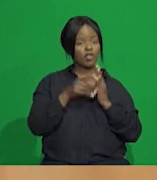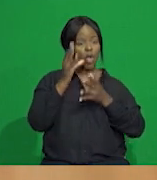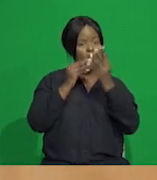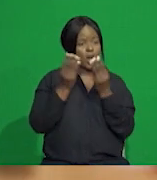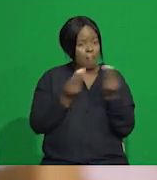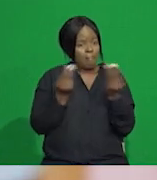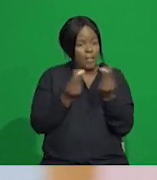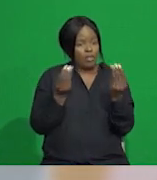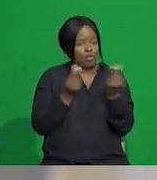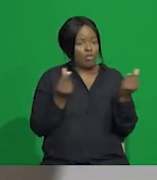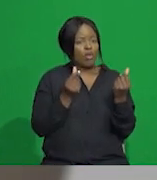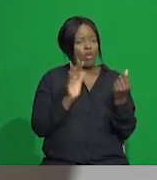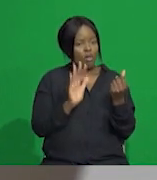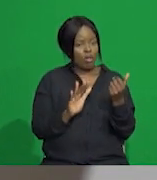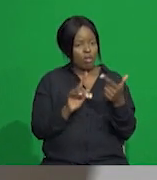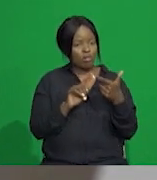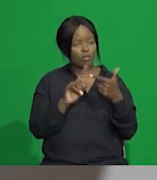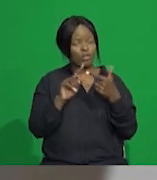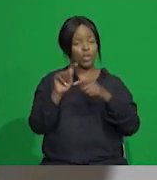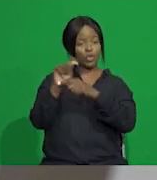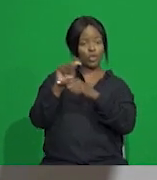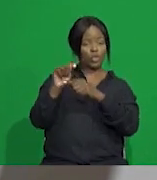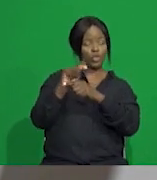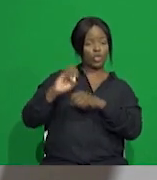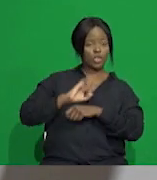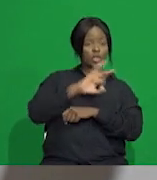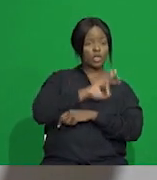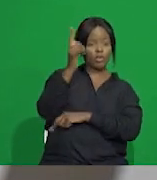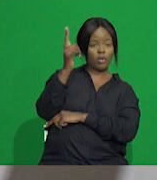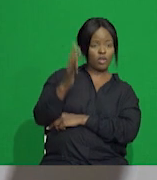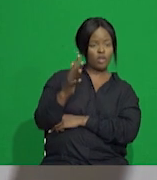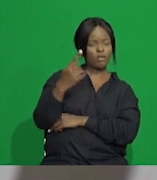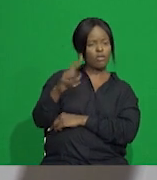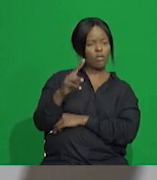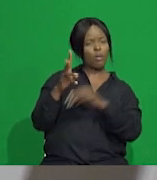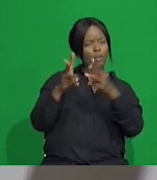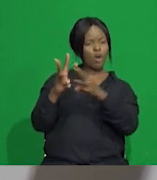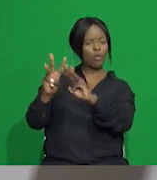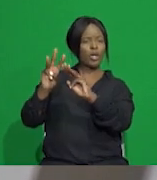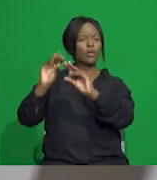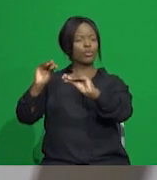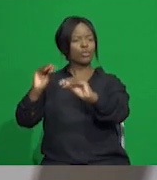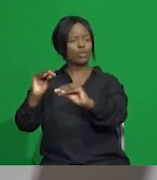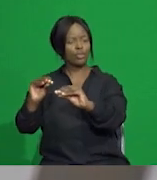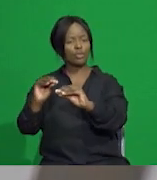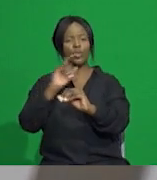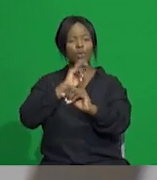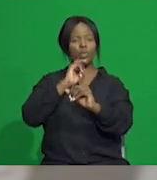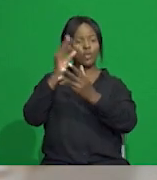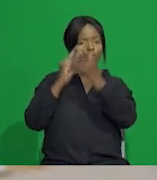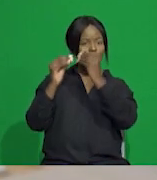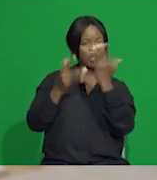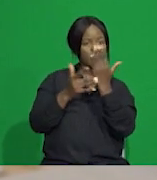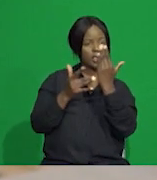activities and modules. Train academic staff on innovative pedagogic approaches and use of learning technology.